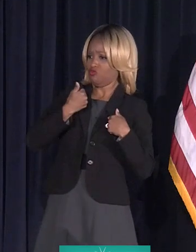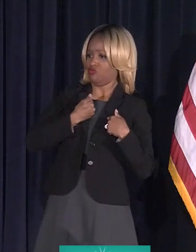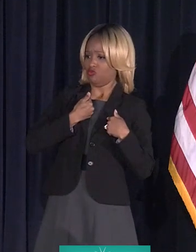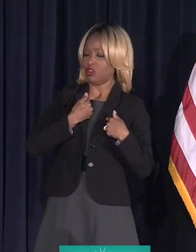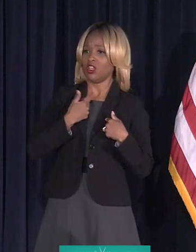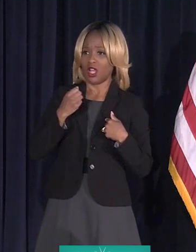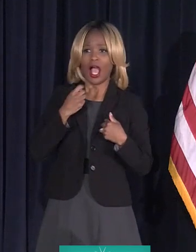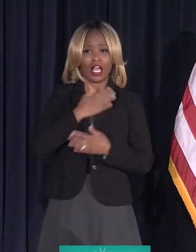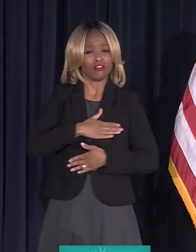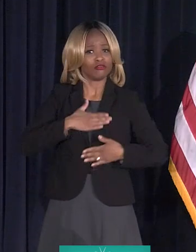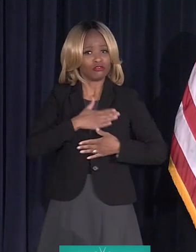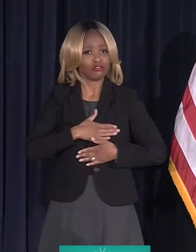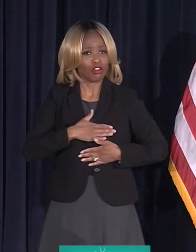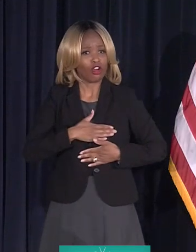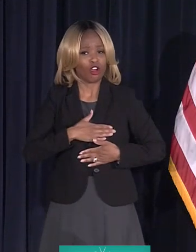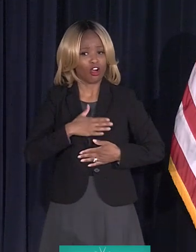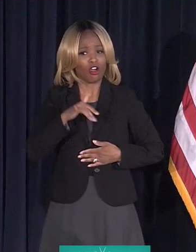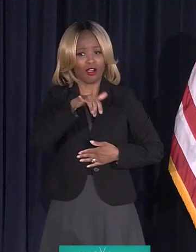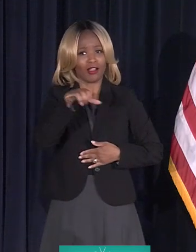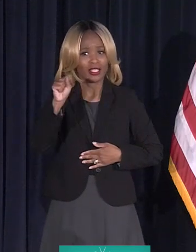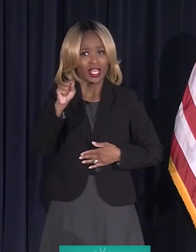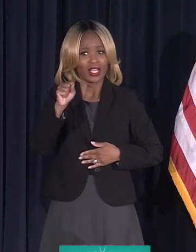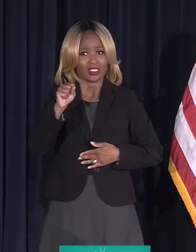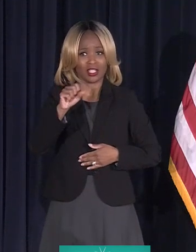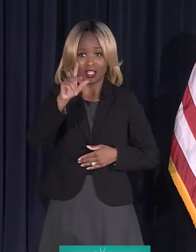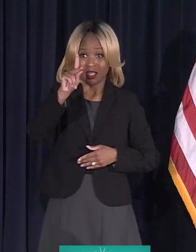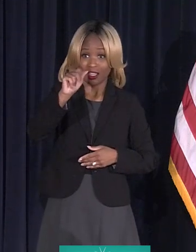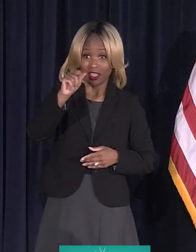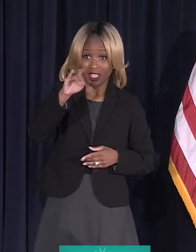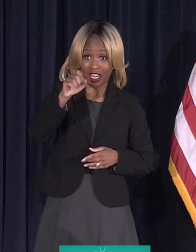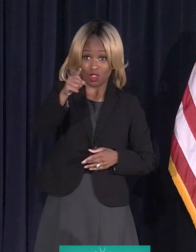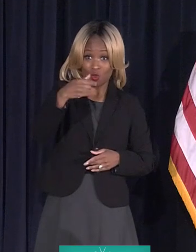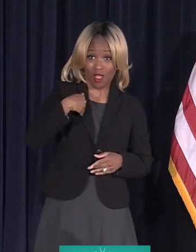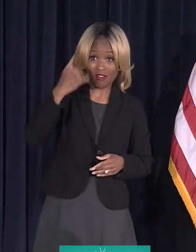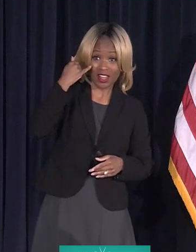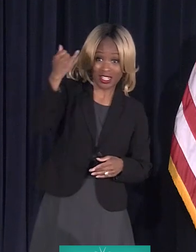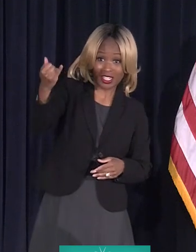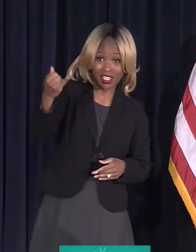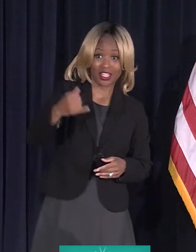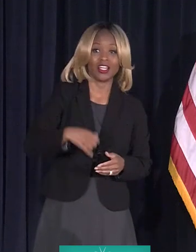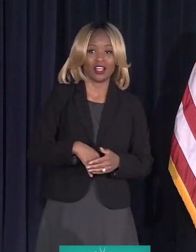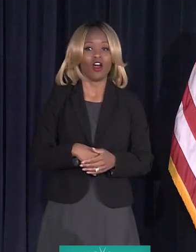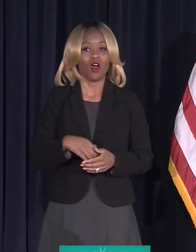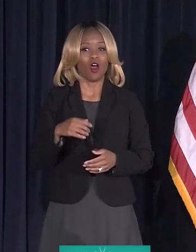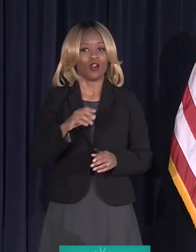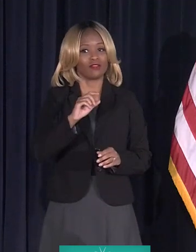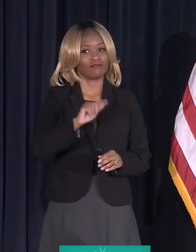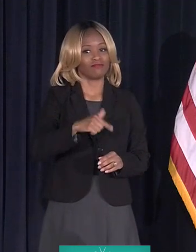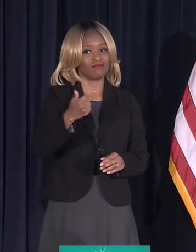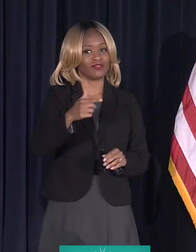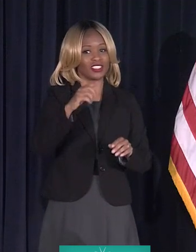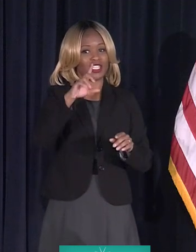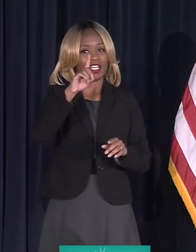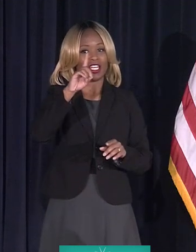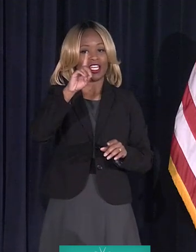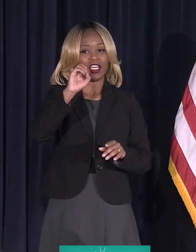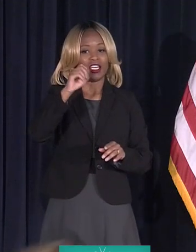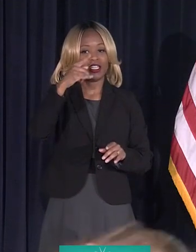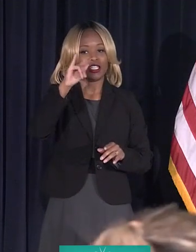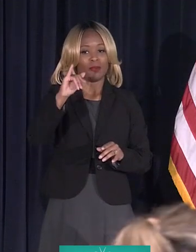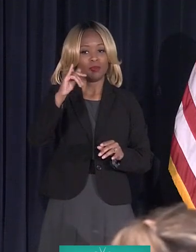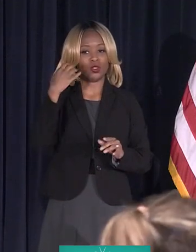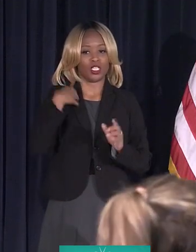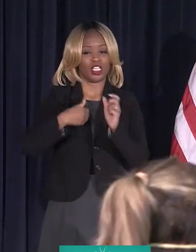Okay. I enjoy it to the fullest, Mayor. Katie, do you have an idea? All right. All right. Here's our deputy chief financial